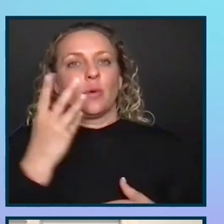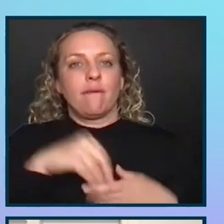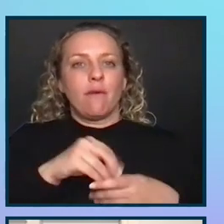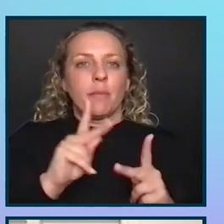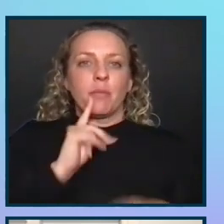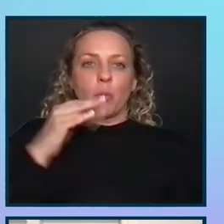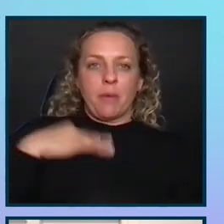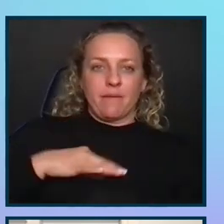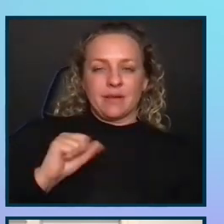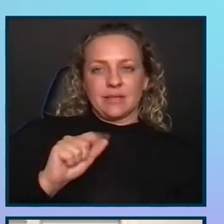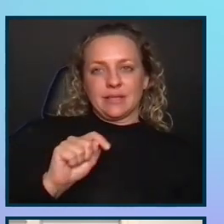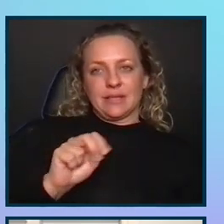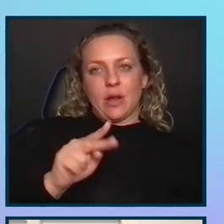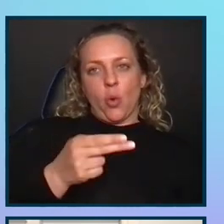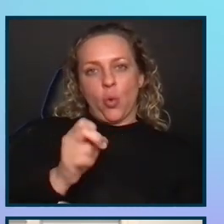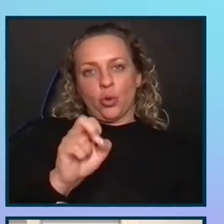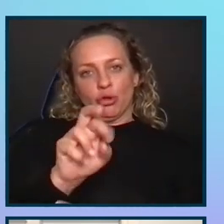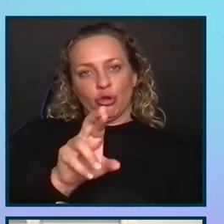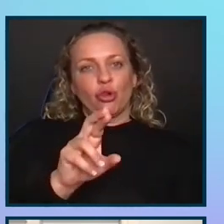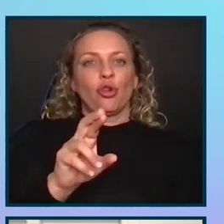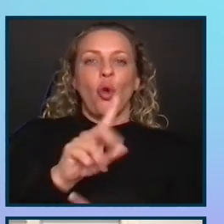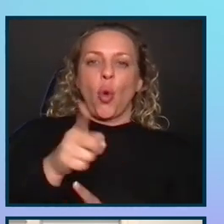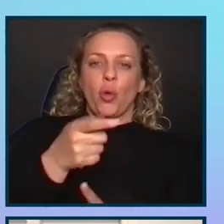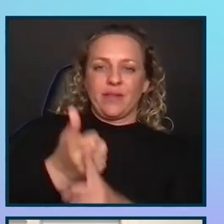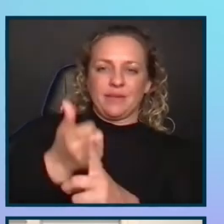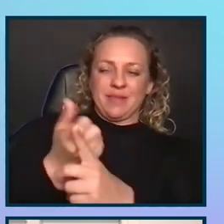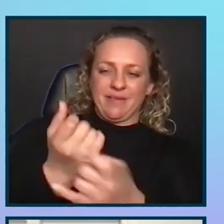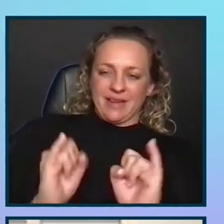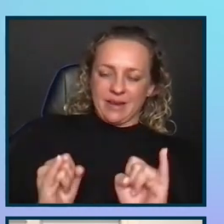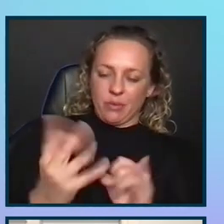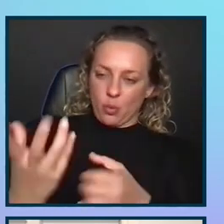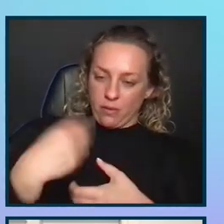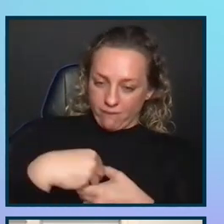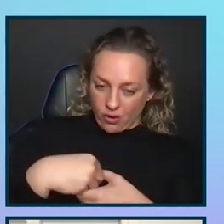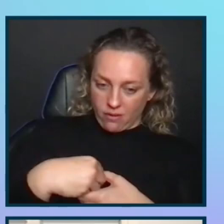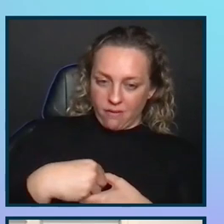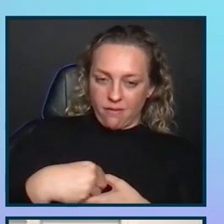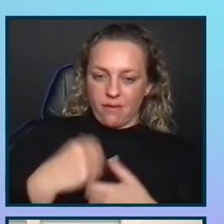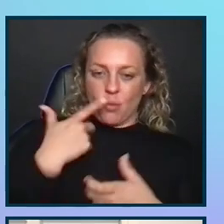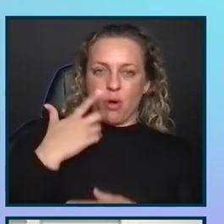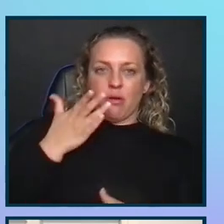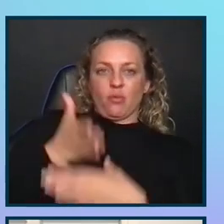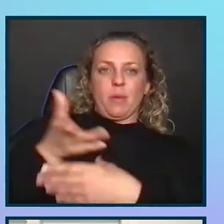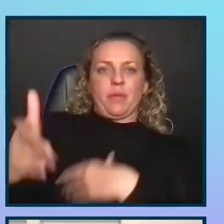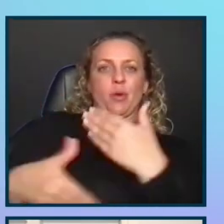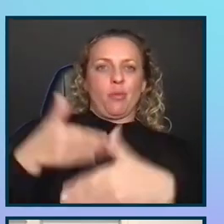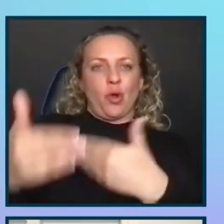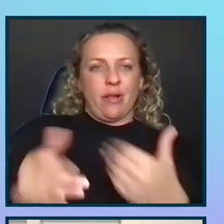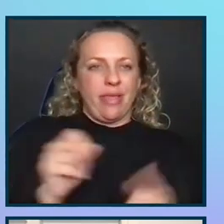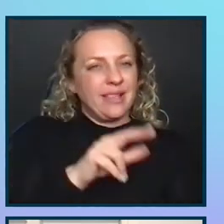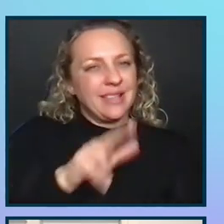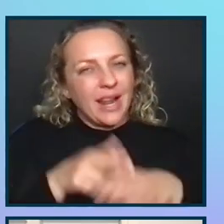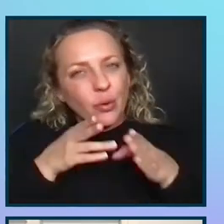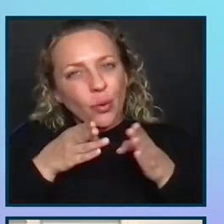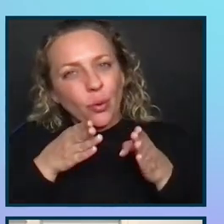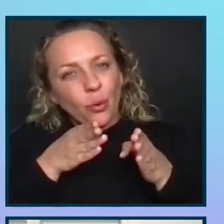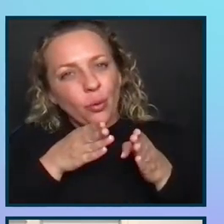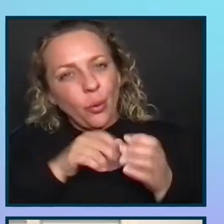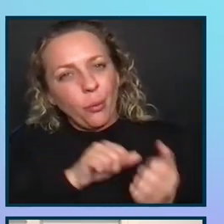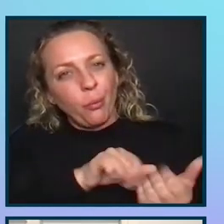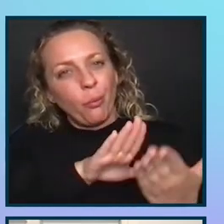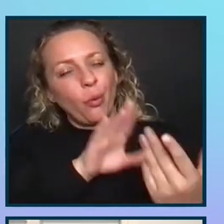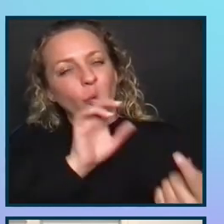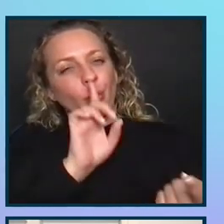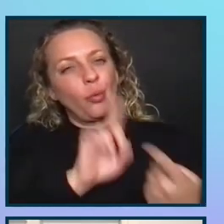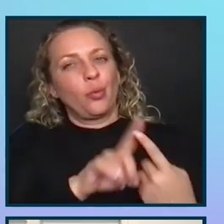only as much as they wanted to be involved and to try not to be a disruption to their process. That seems like a natural way to